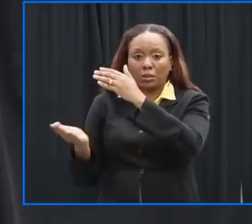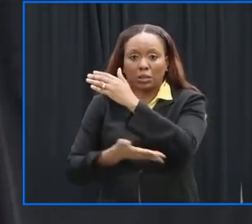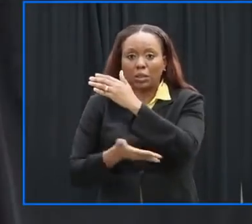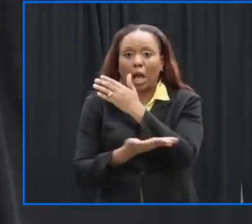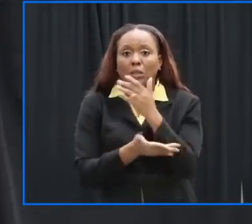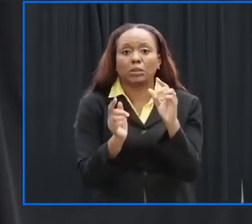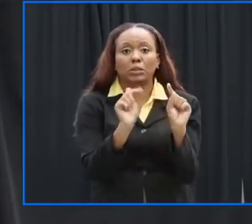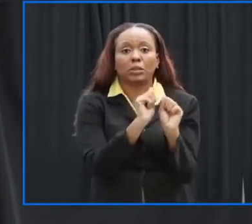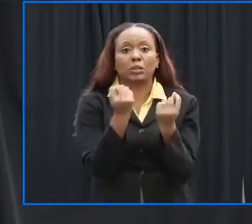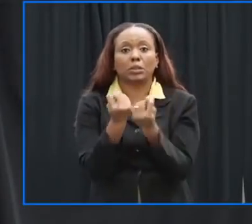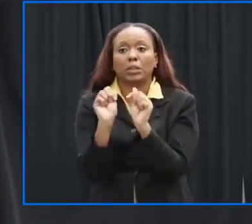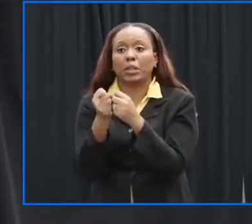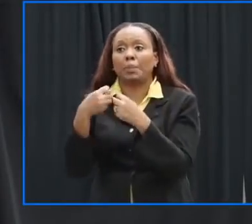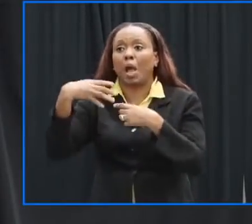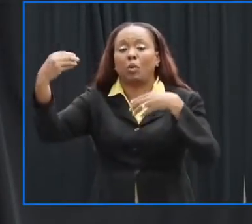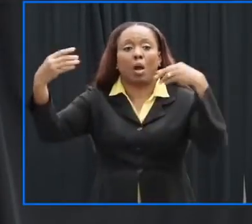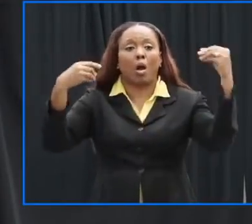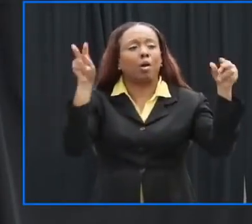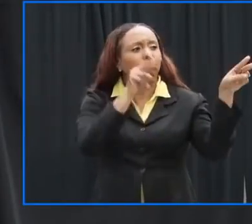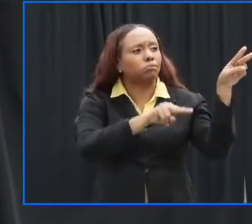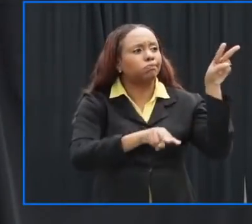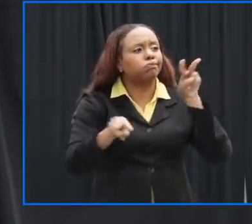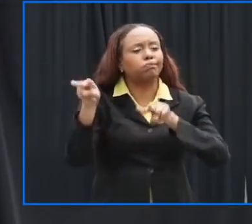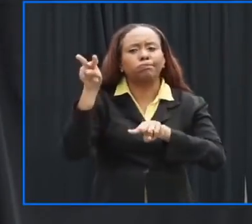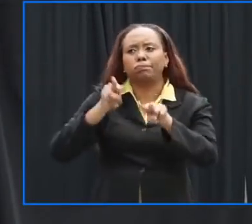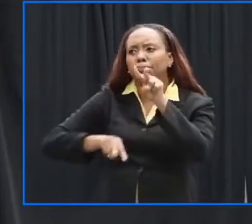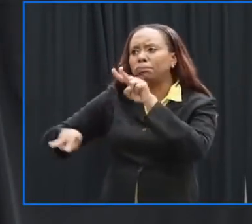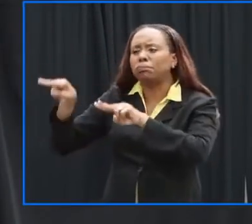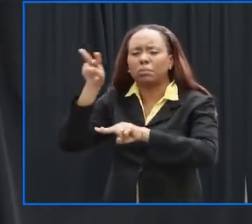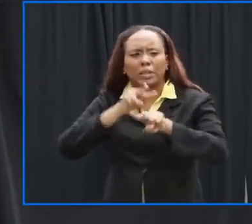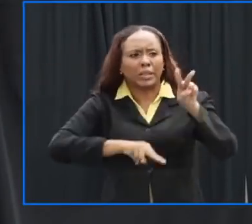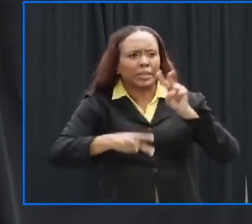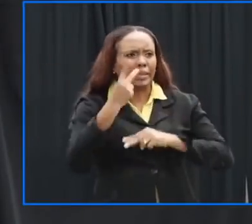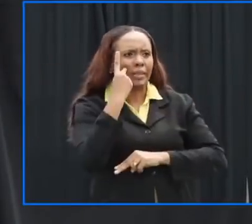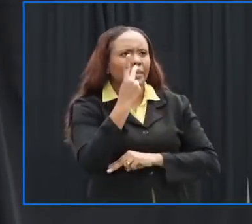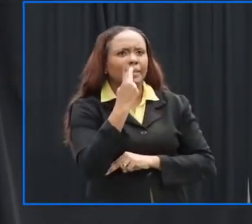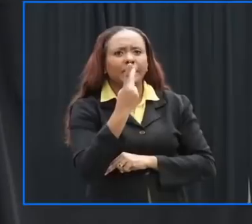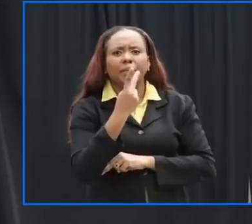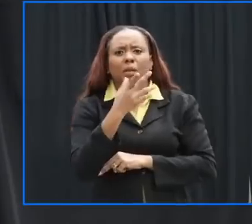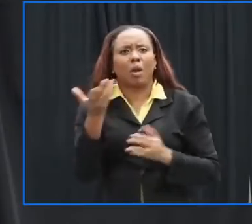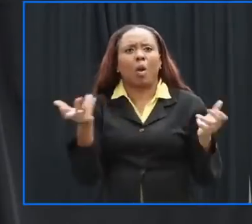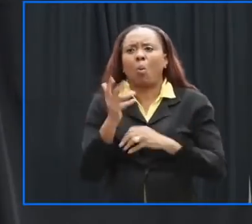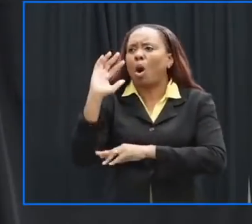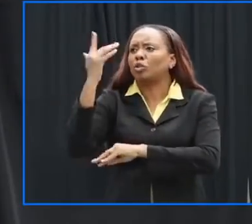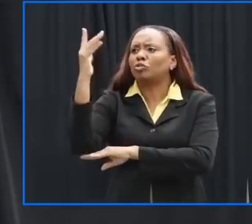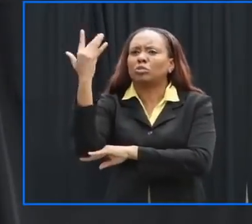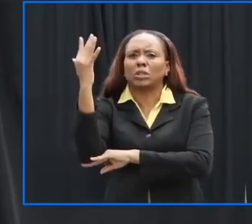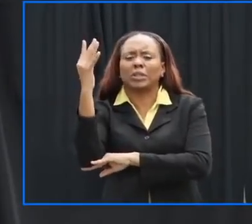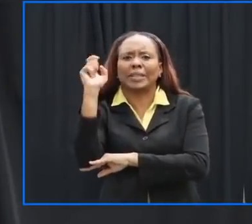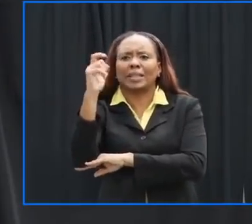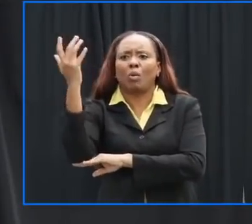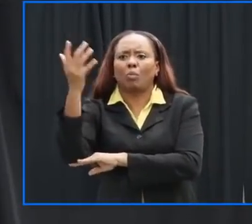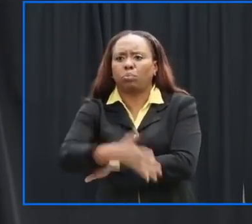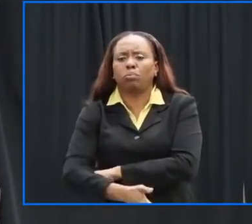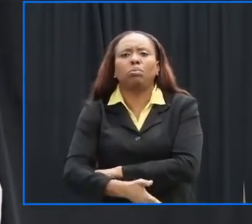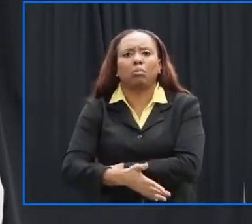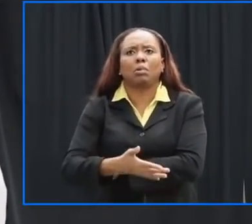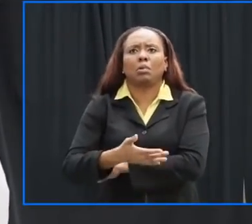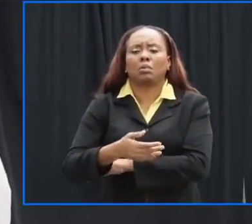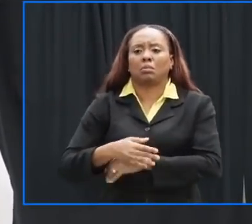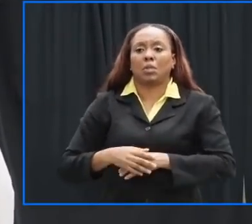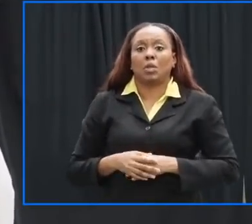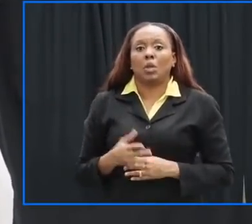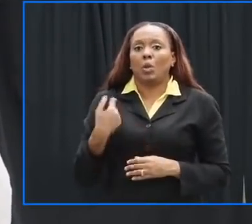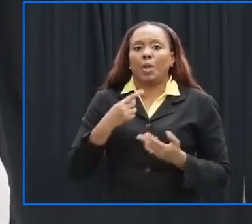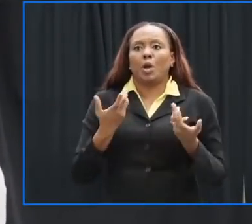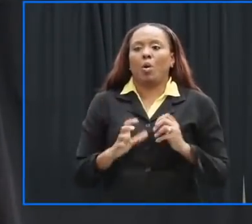of public works we are in the process of ensuring that all of the necessary things that we need to do to make sure